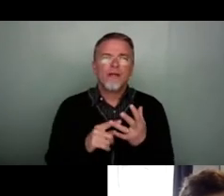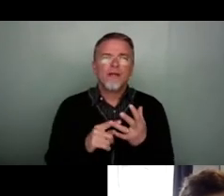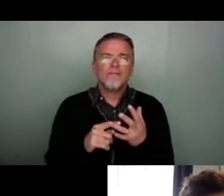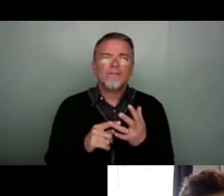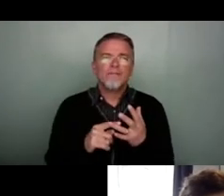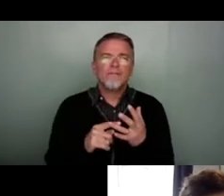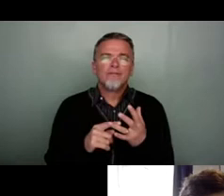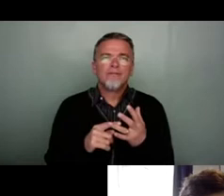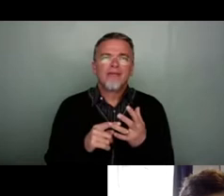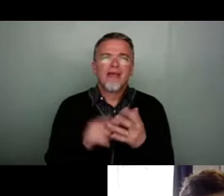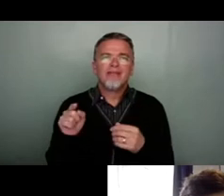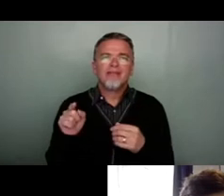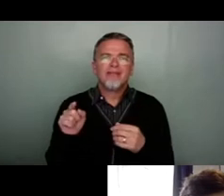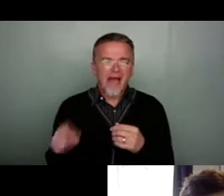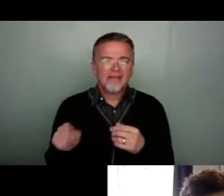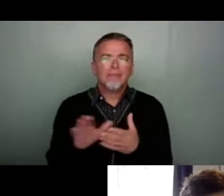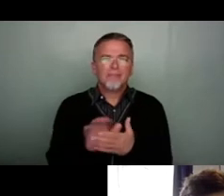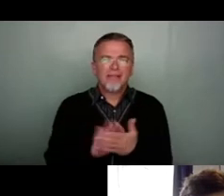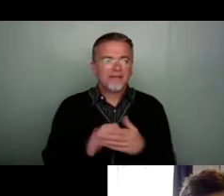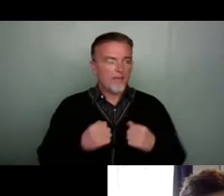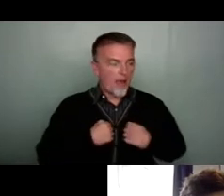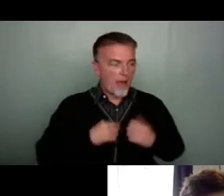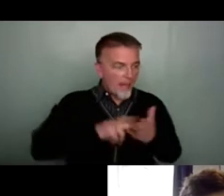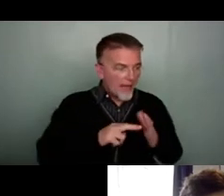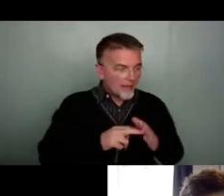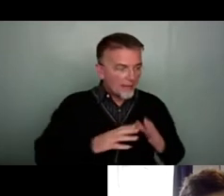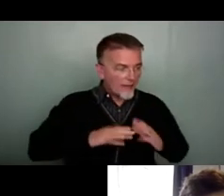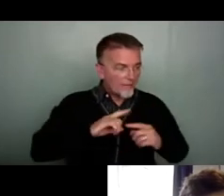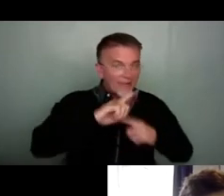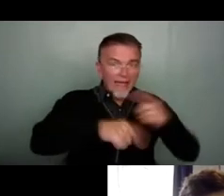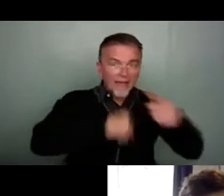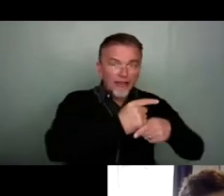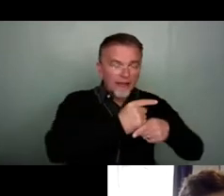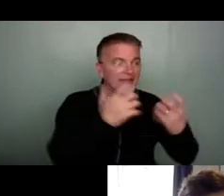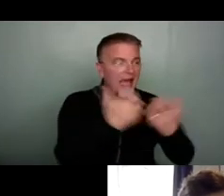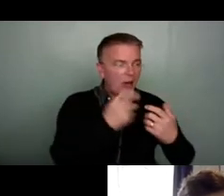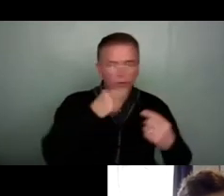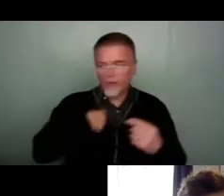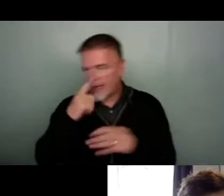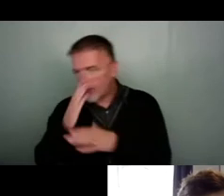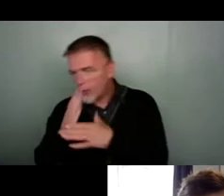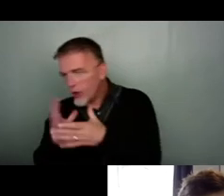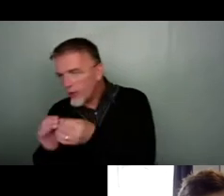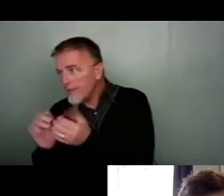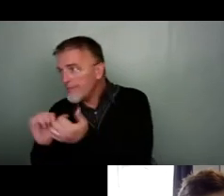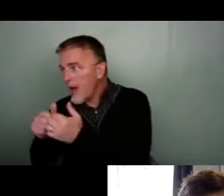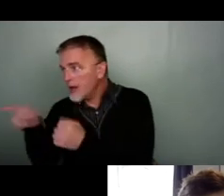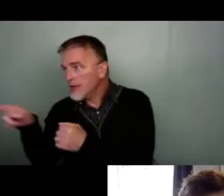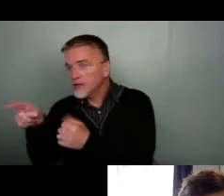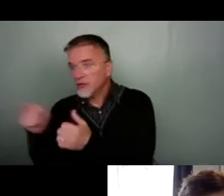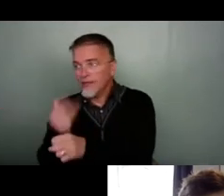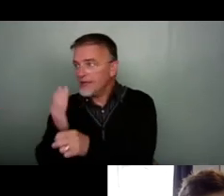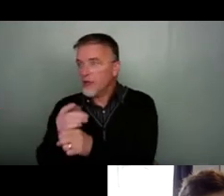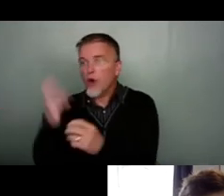So that means that my planning for next year is all about how we can work with partners to make sure our older